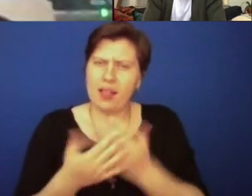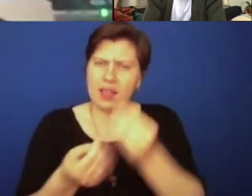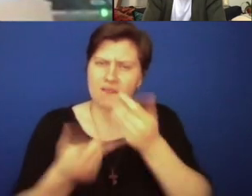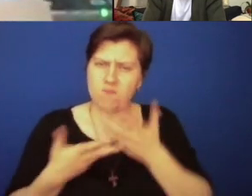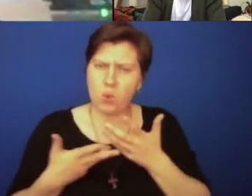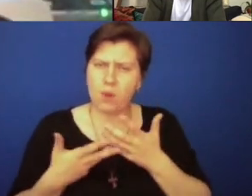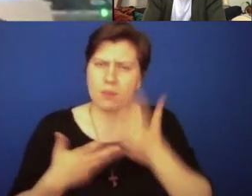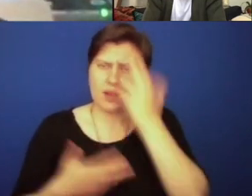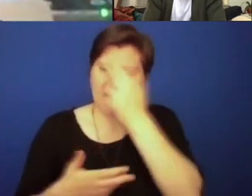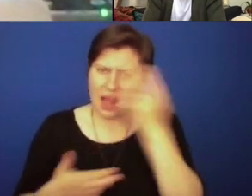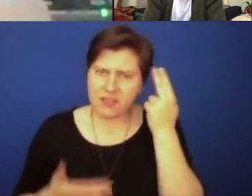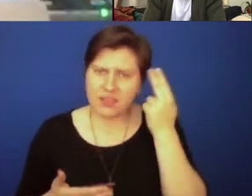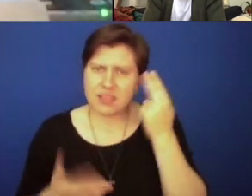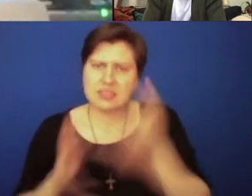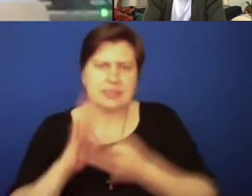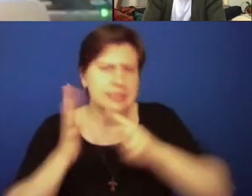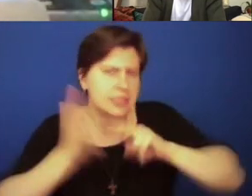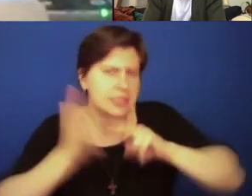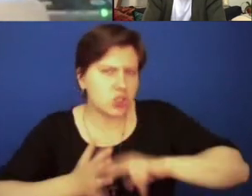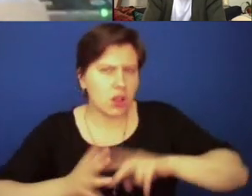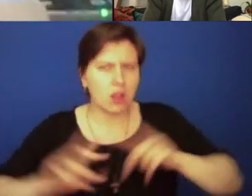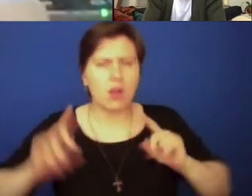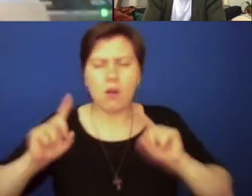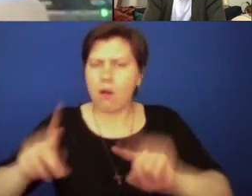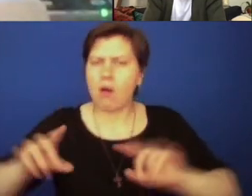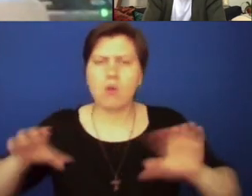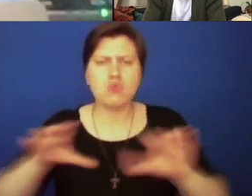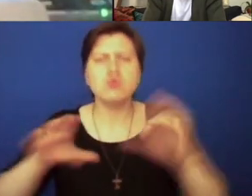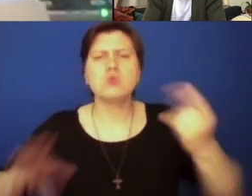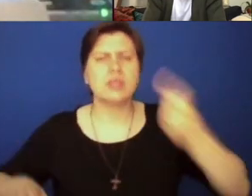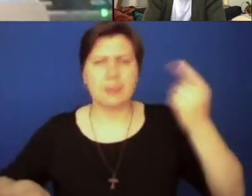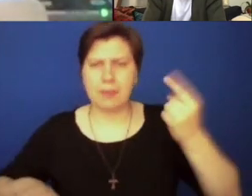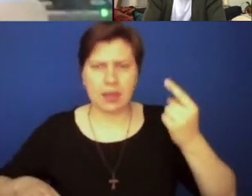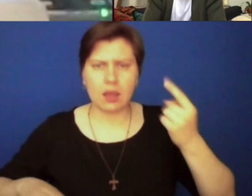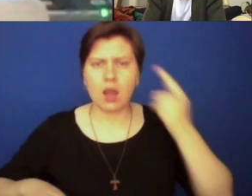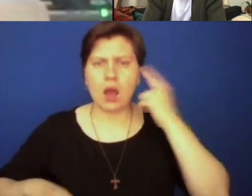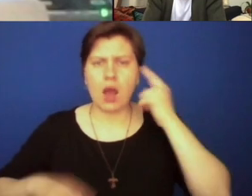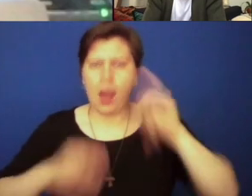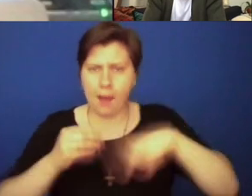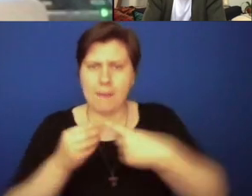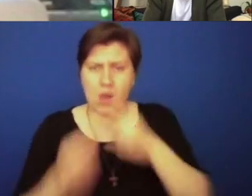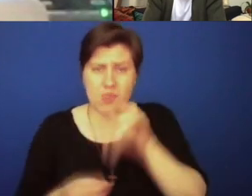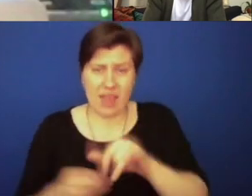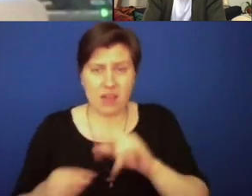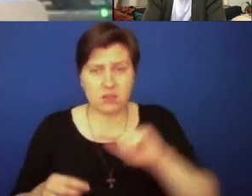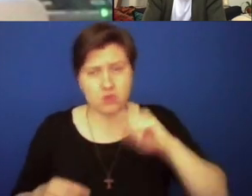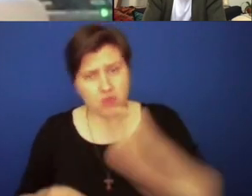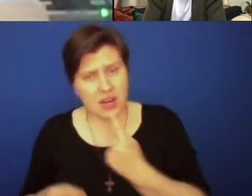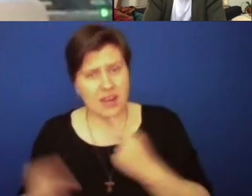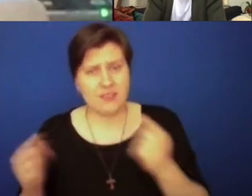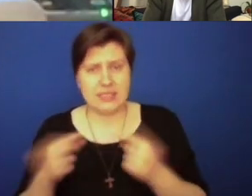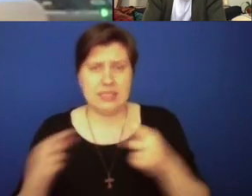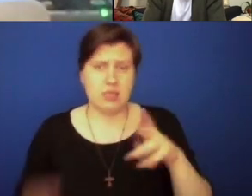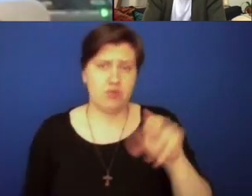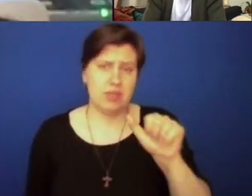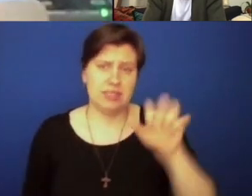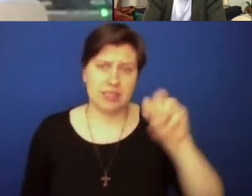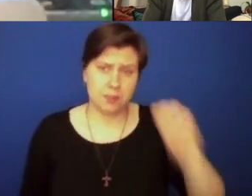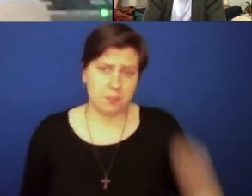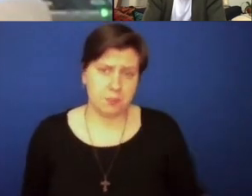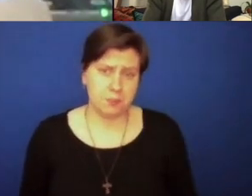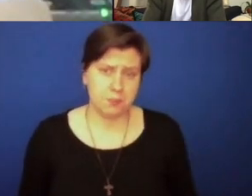-informed Catholics, intentional Catholics that actually go and do something about this grave sin of racism that we are experiencing?